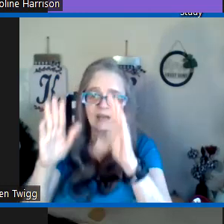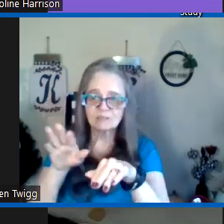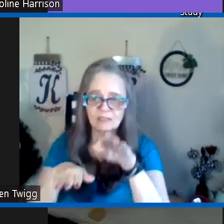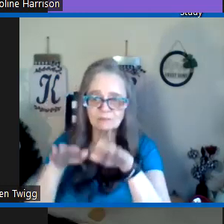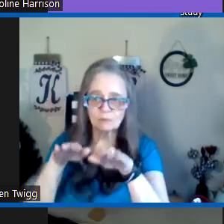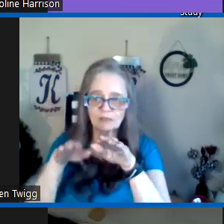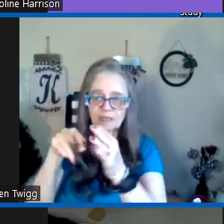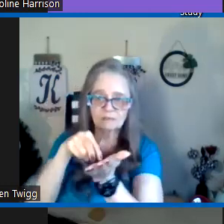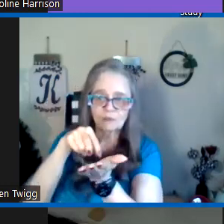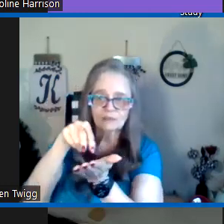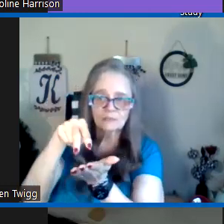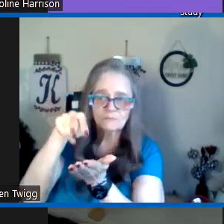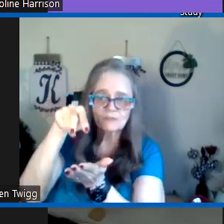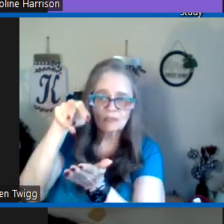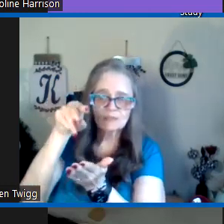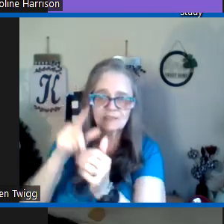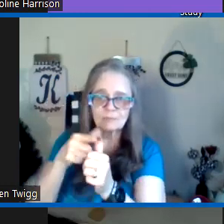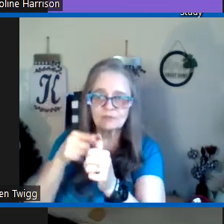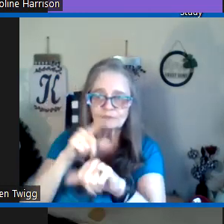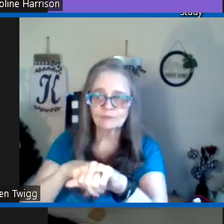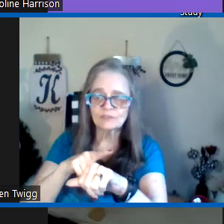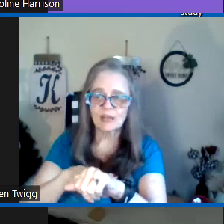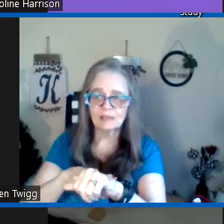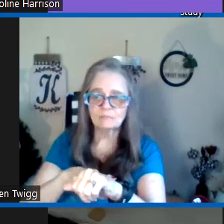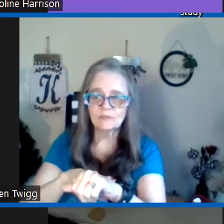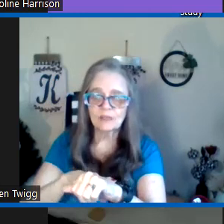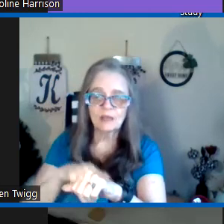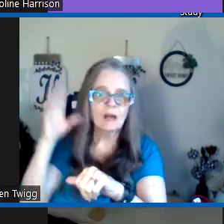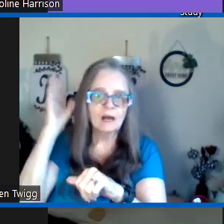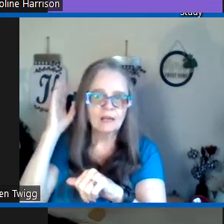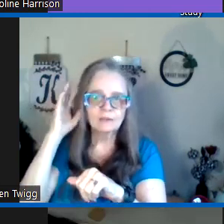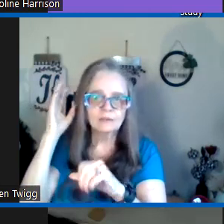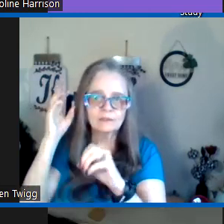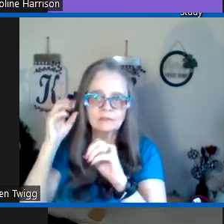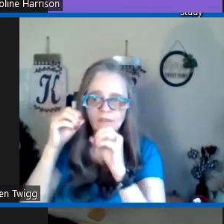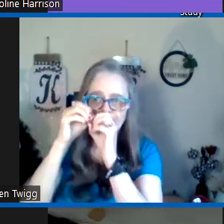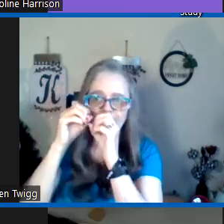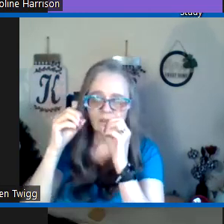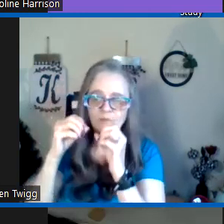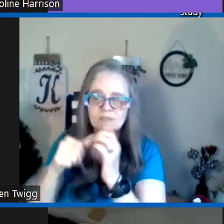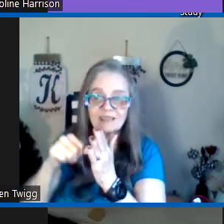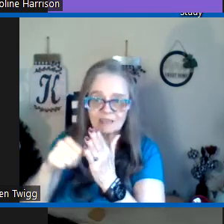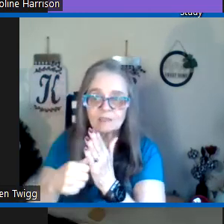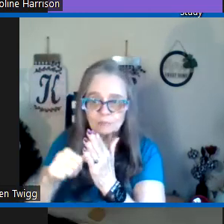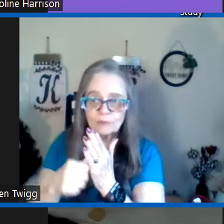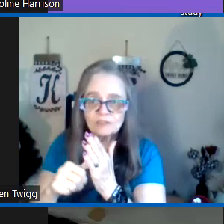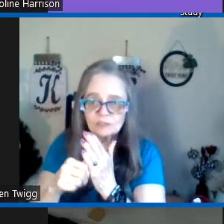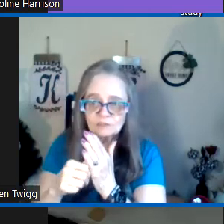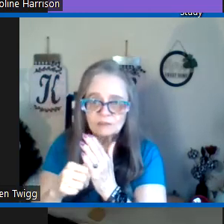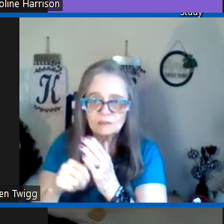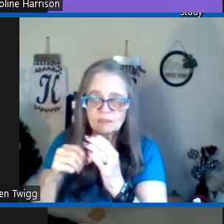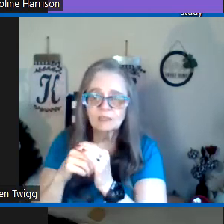daughter's houses I was walking walking up the steps the first time I heard it and it was that